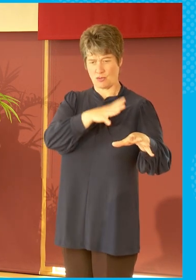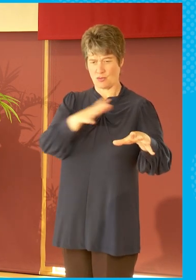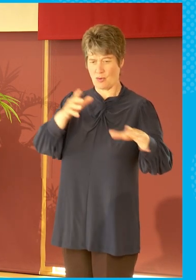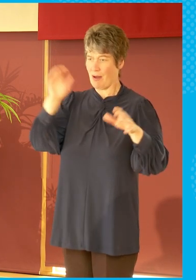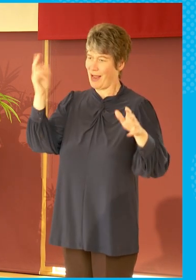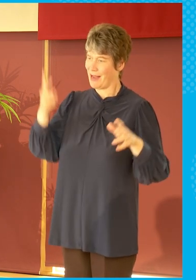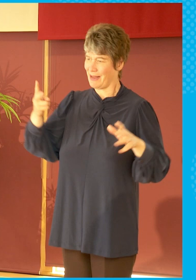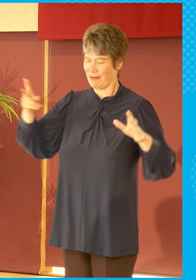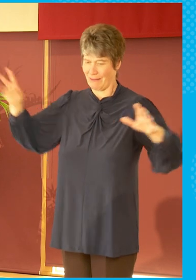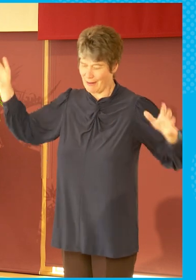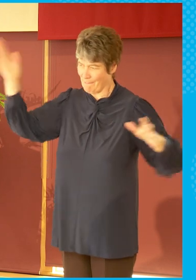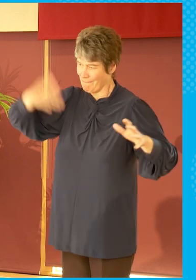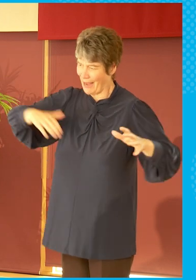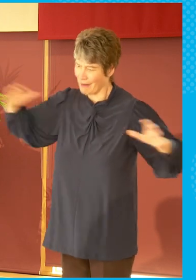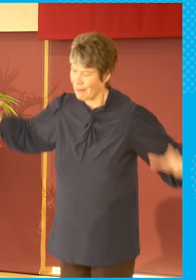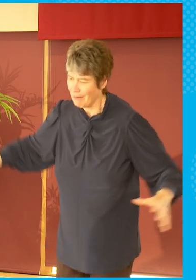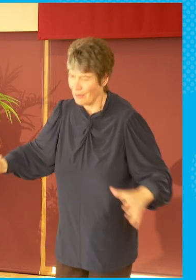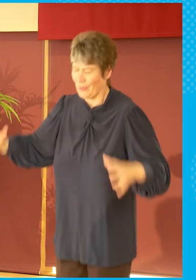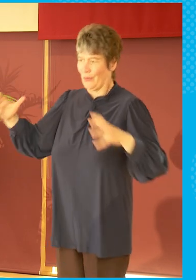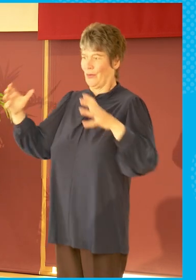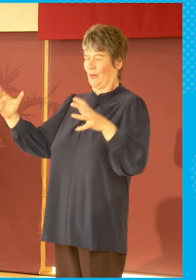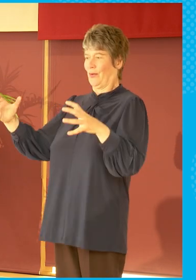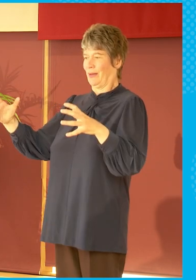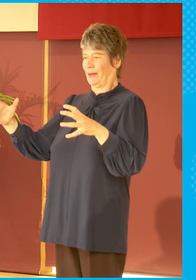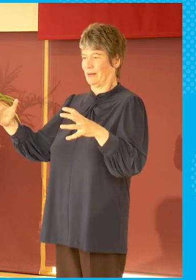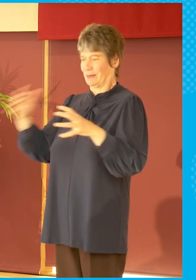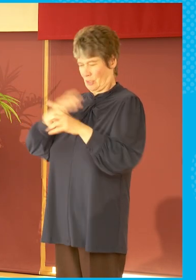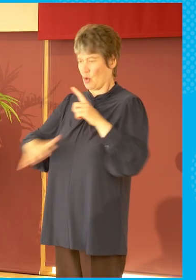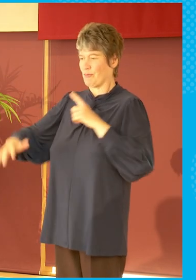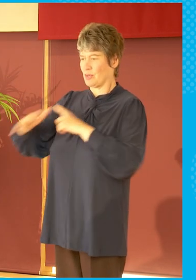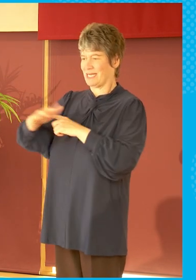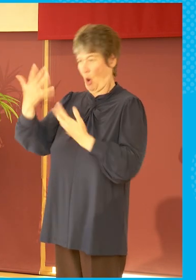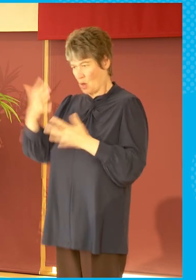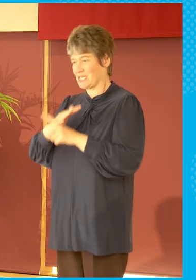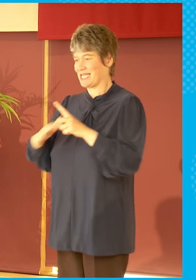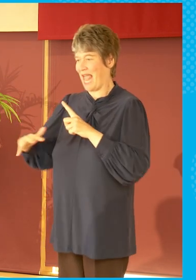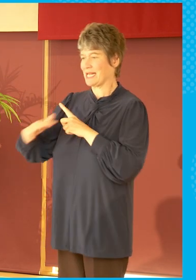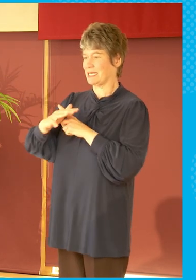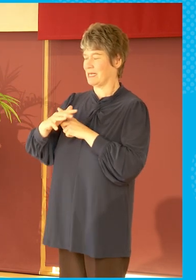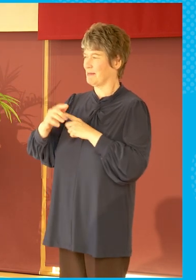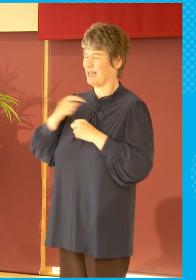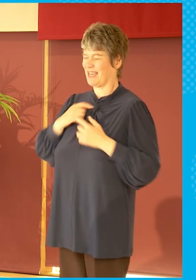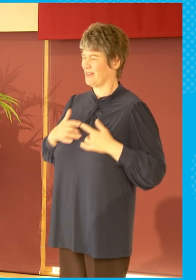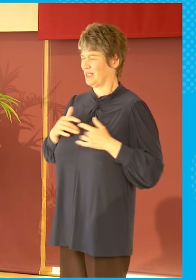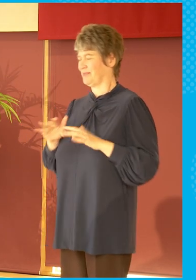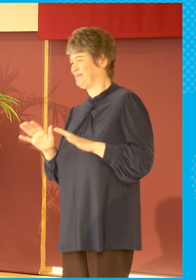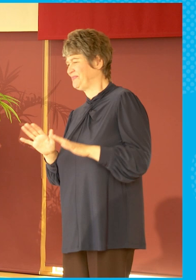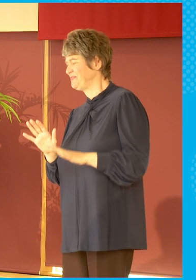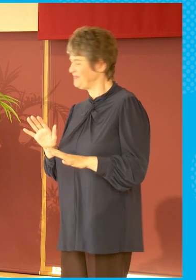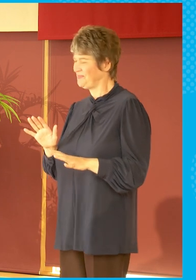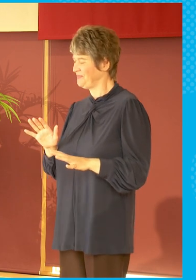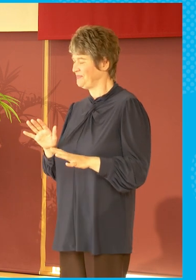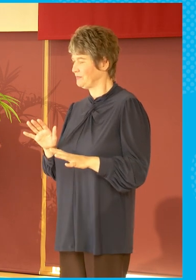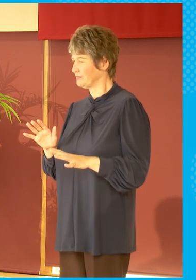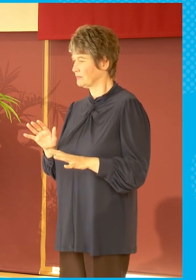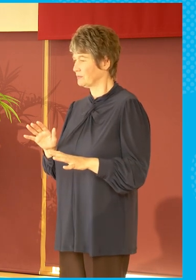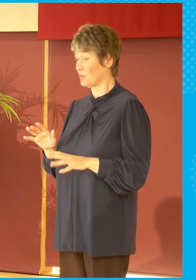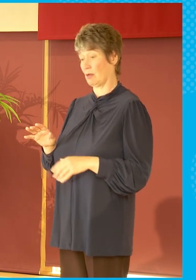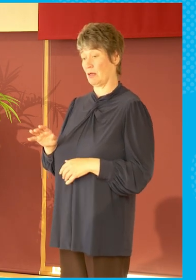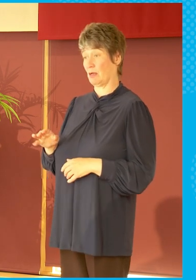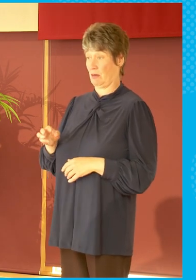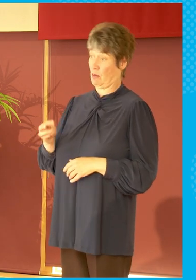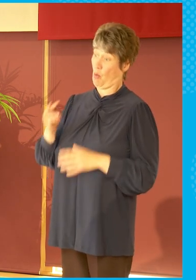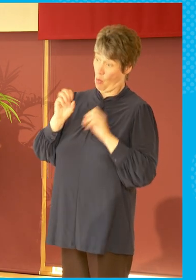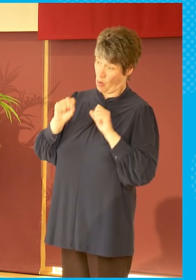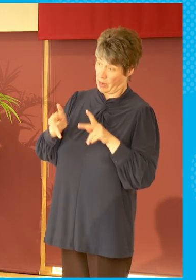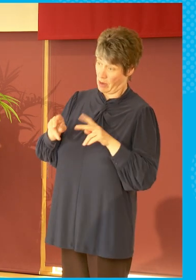our discussion so far is that it's less and less able to do that. It's certainly true that 39%